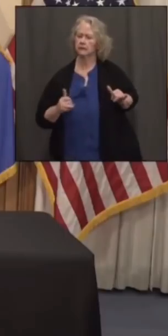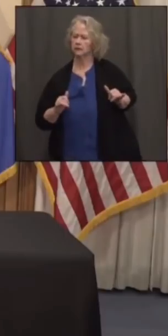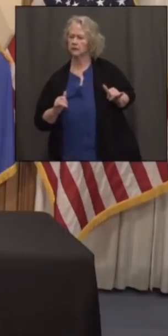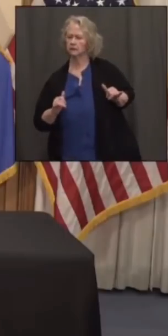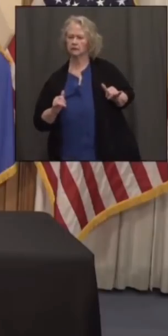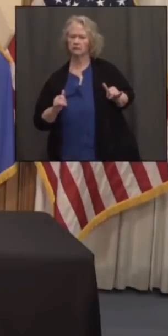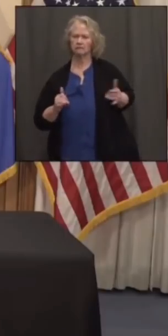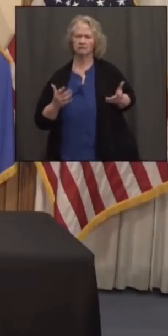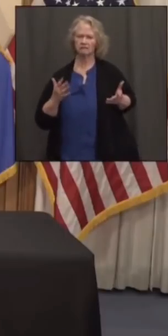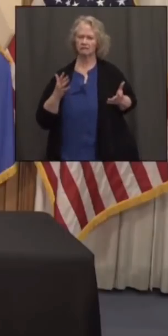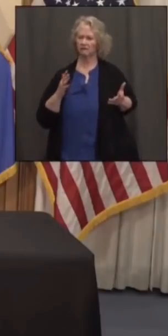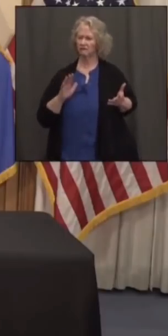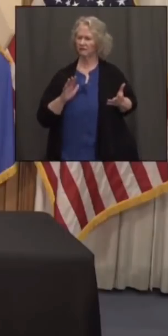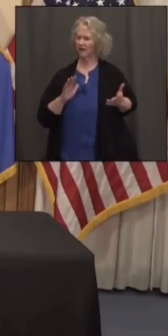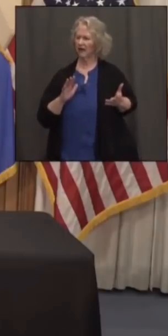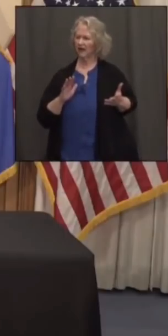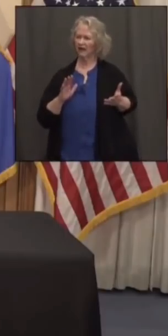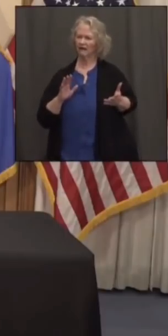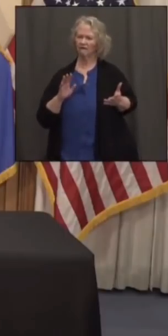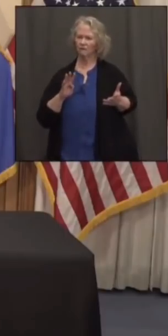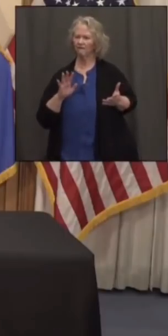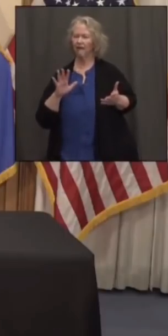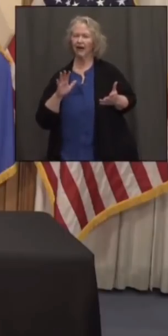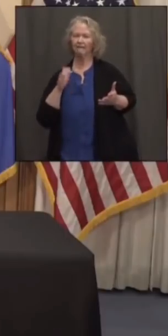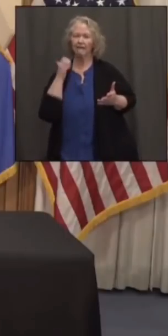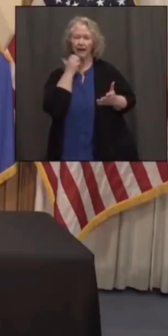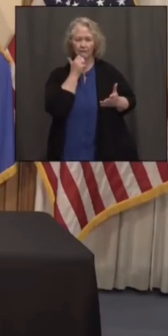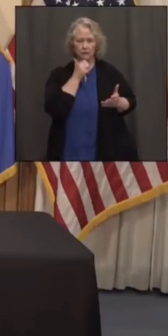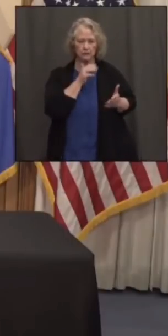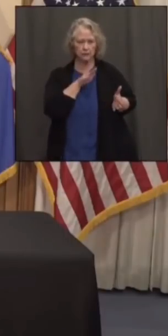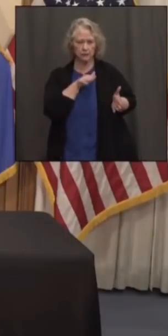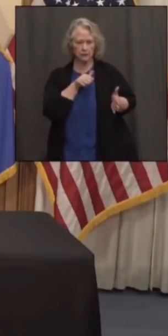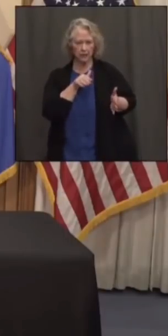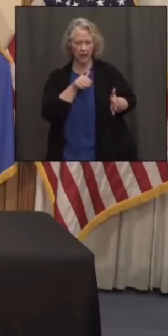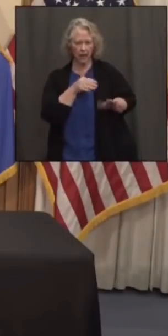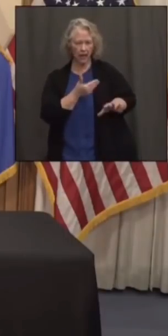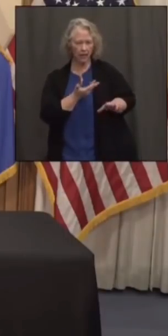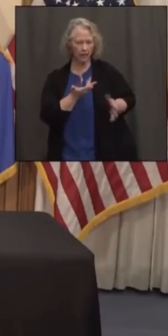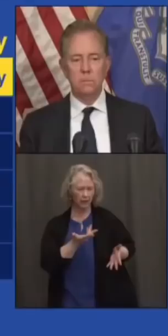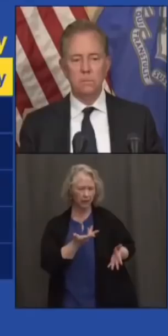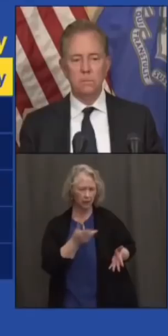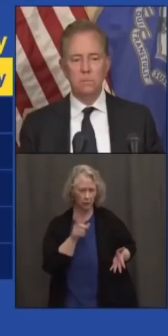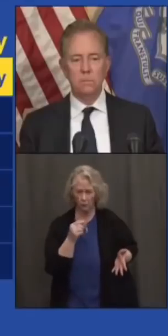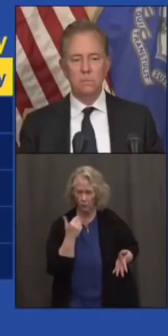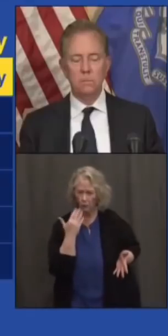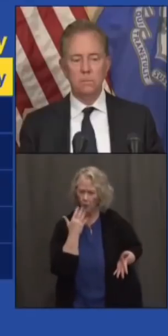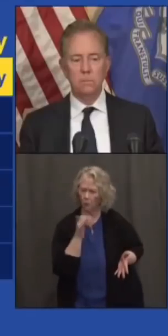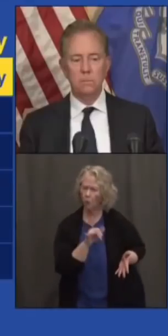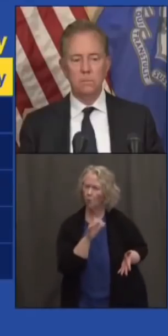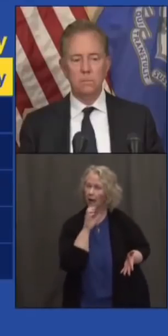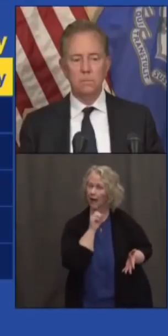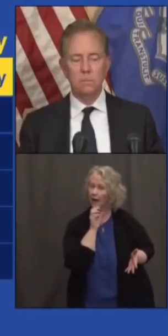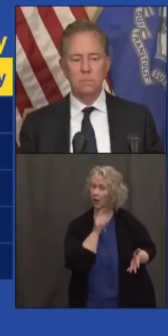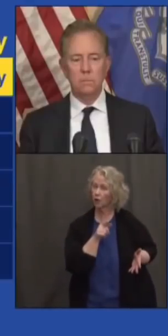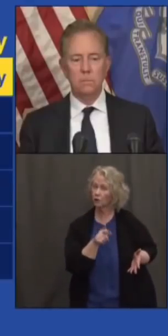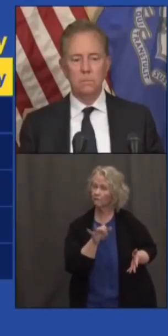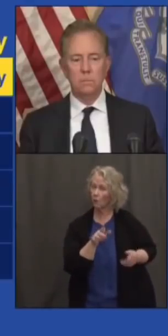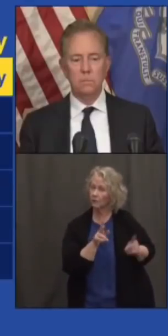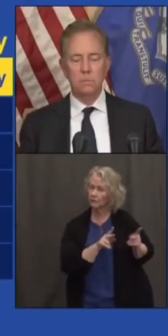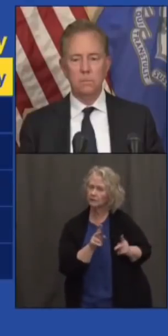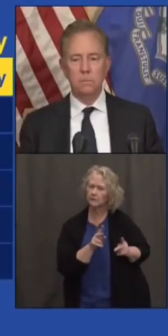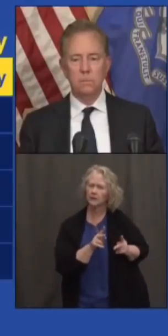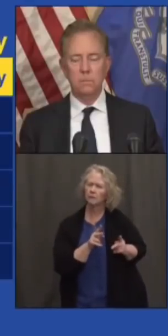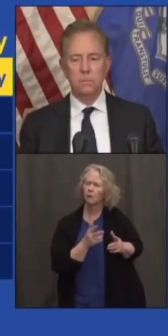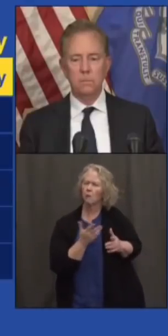more people, four people a day dying. Do we know, like, what the age ranges are, what the circumstances